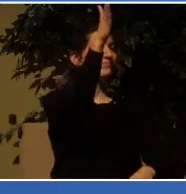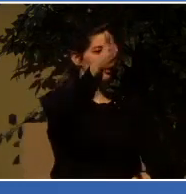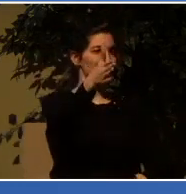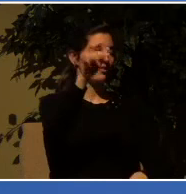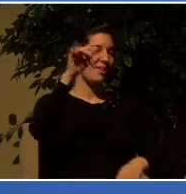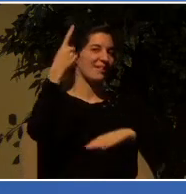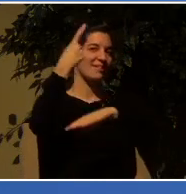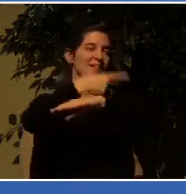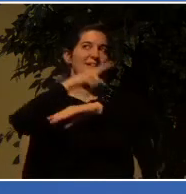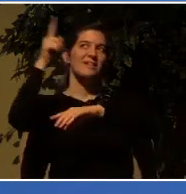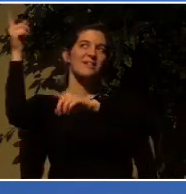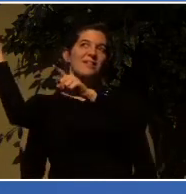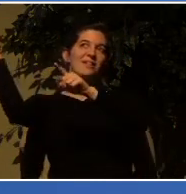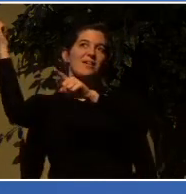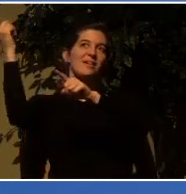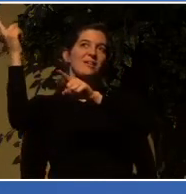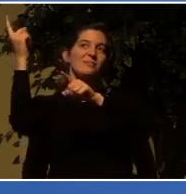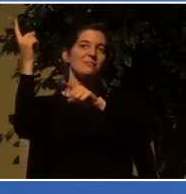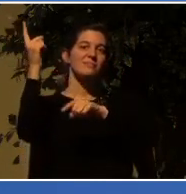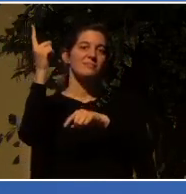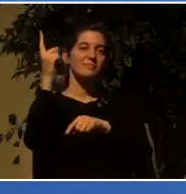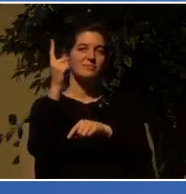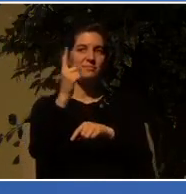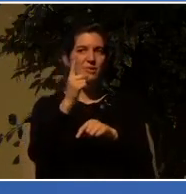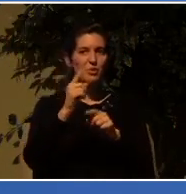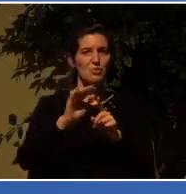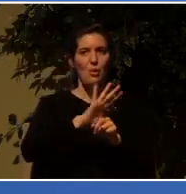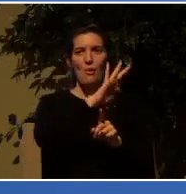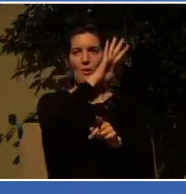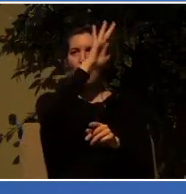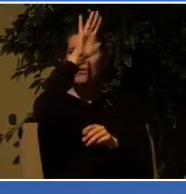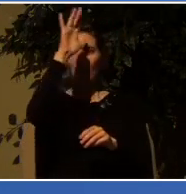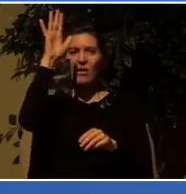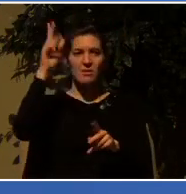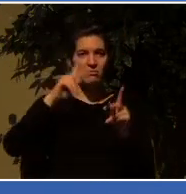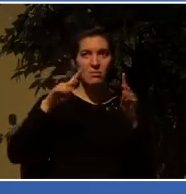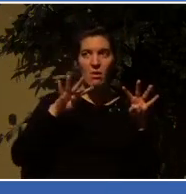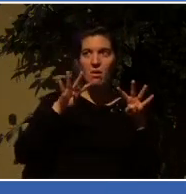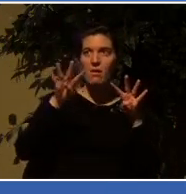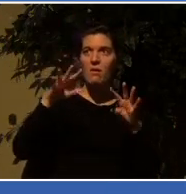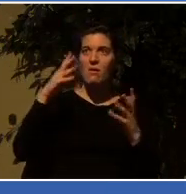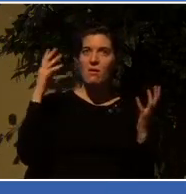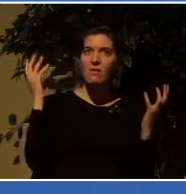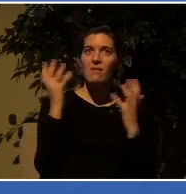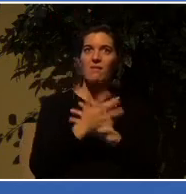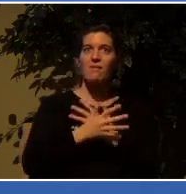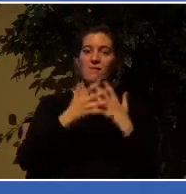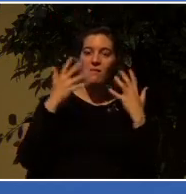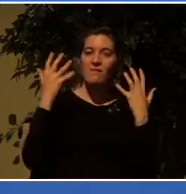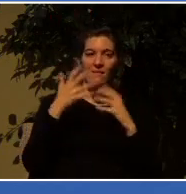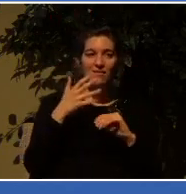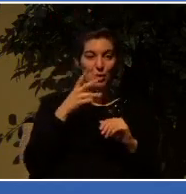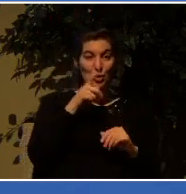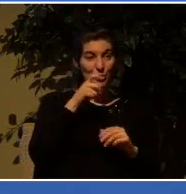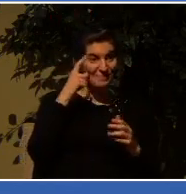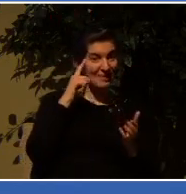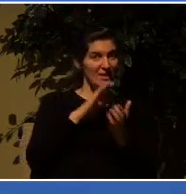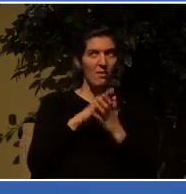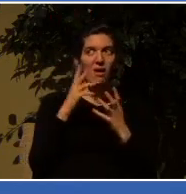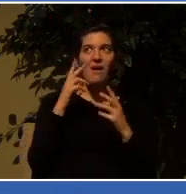his holy people and to be marveled at among all those who have believed